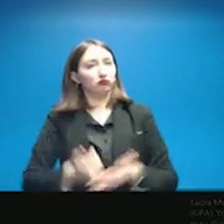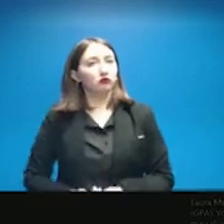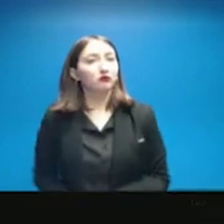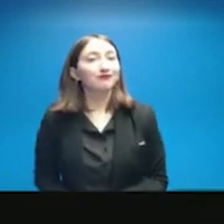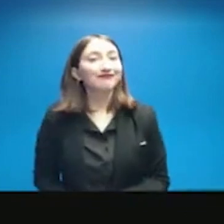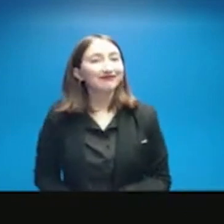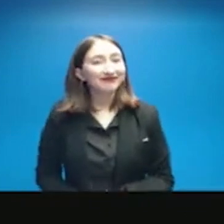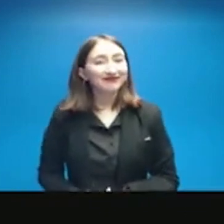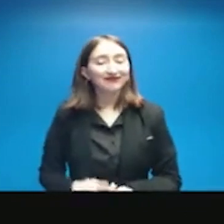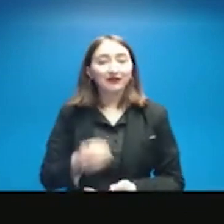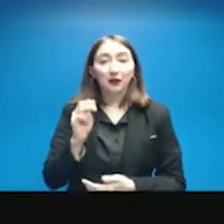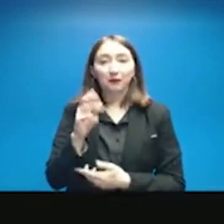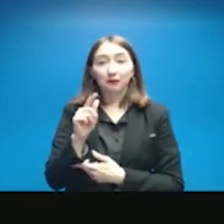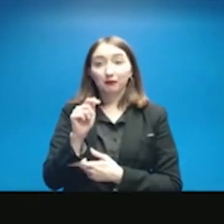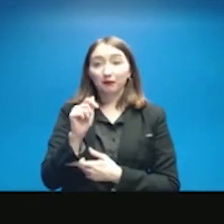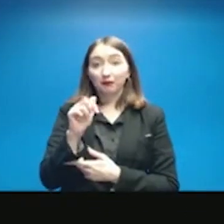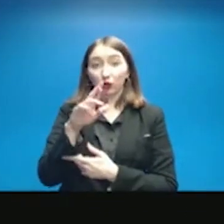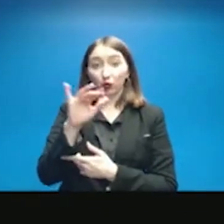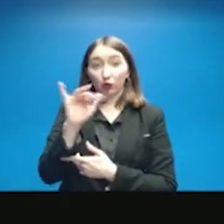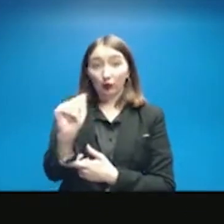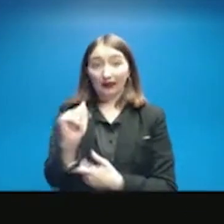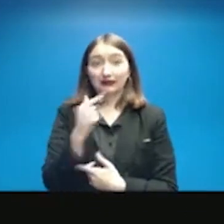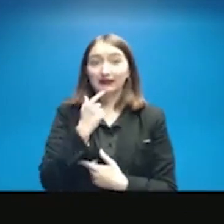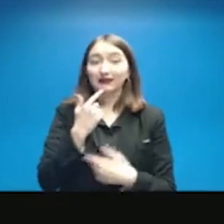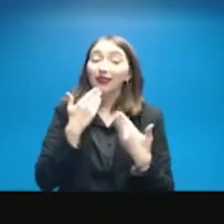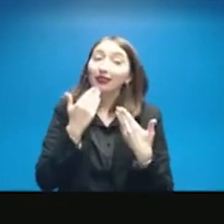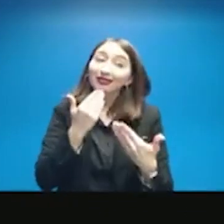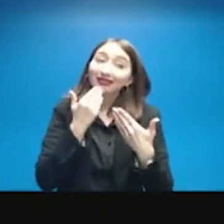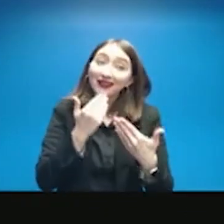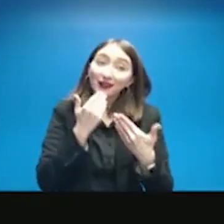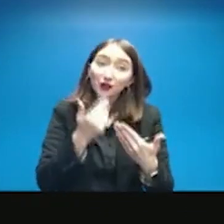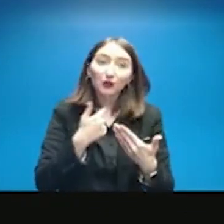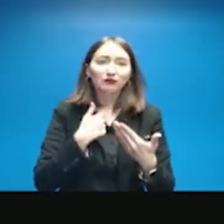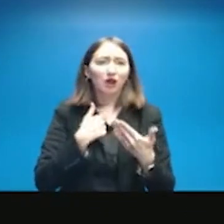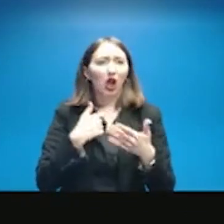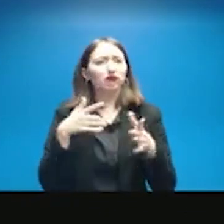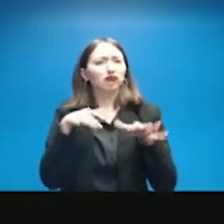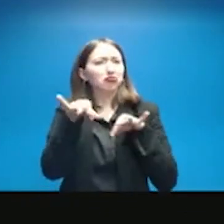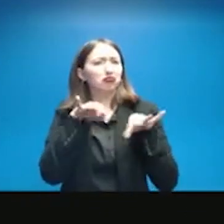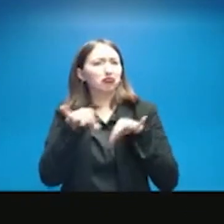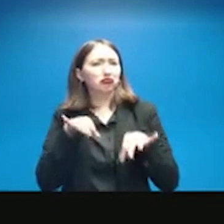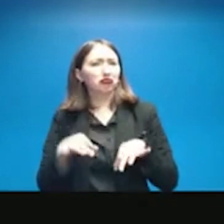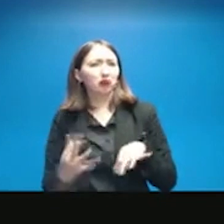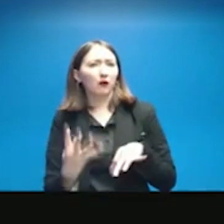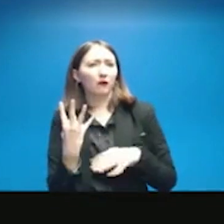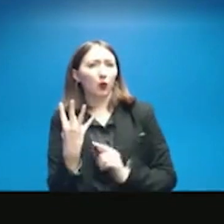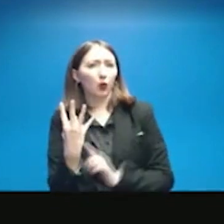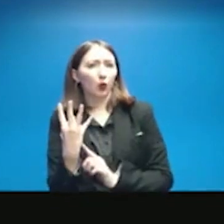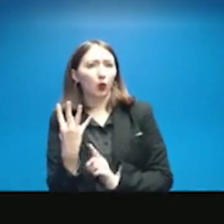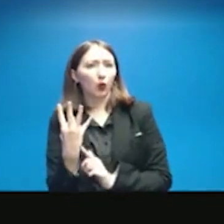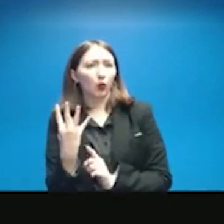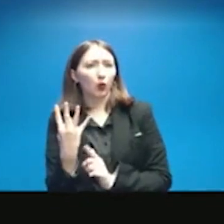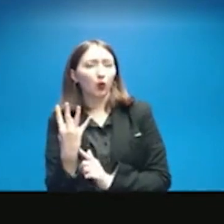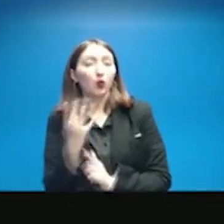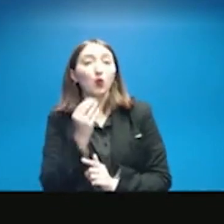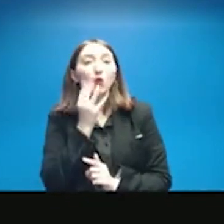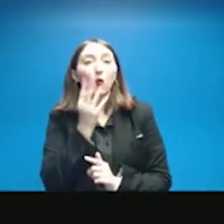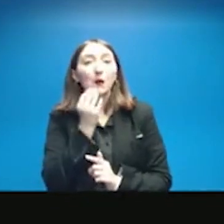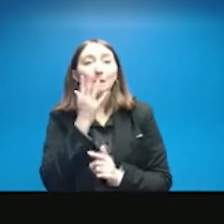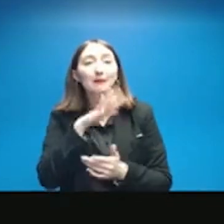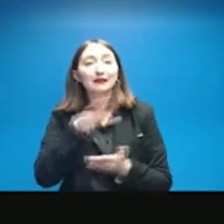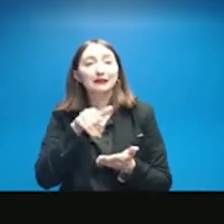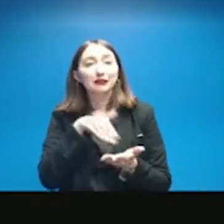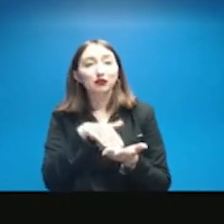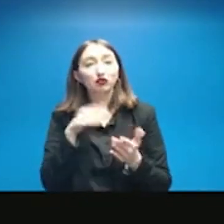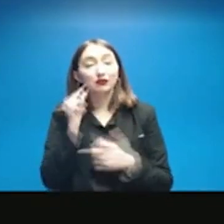Thank you for that question. I'm going to speak about the four warming centers that the city of San Antonio is operating. And then I'll